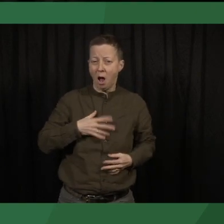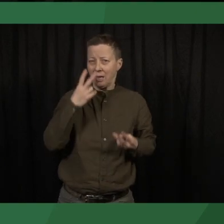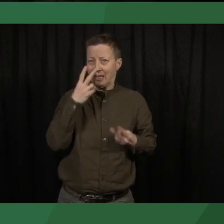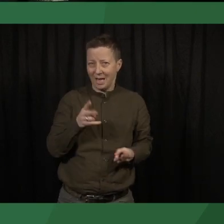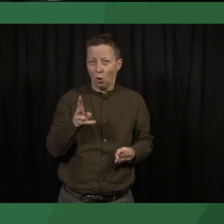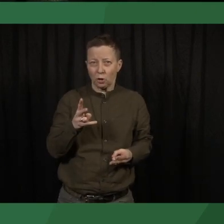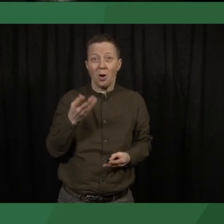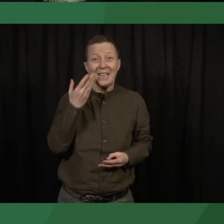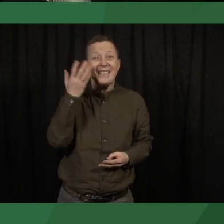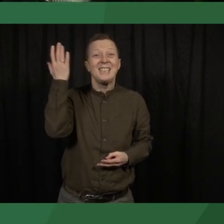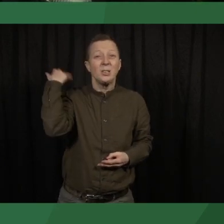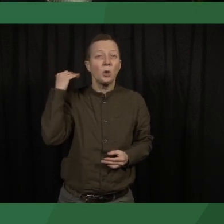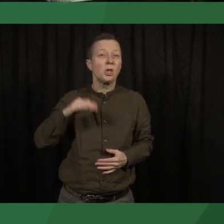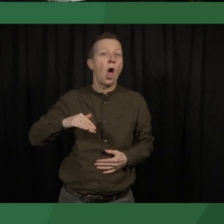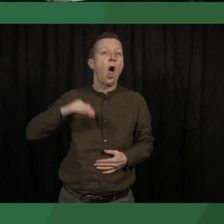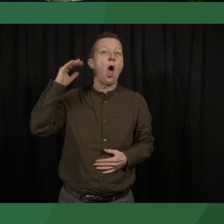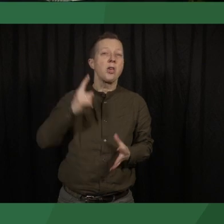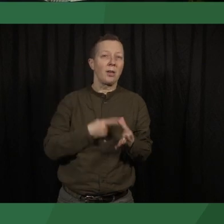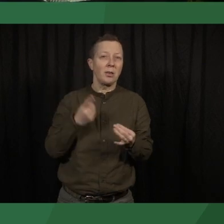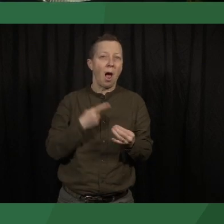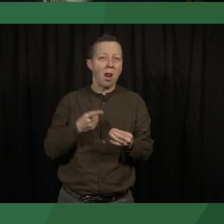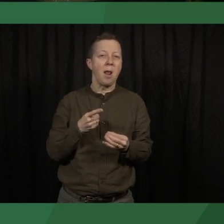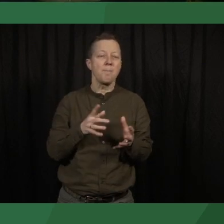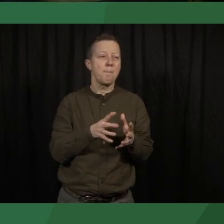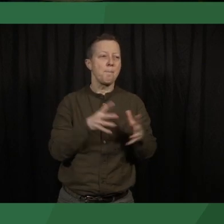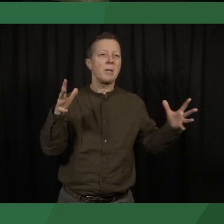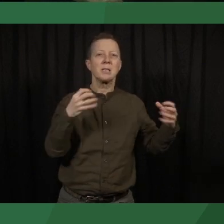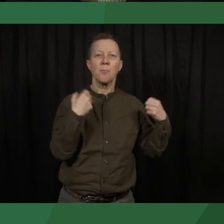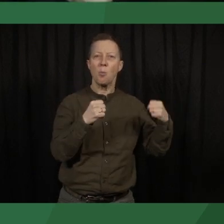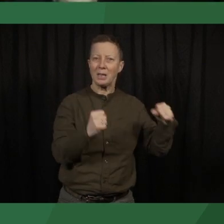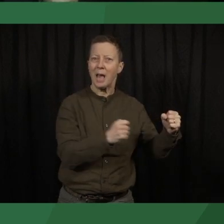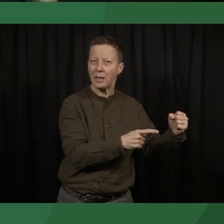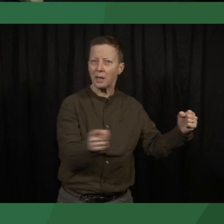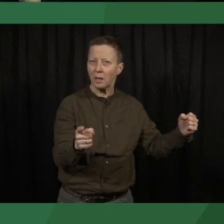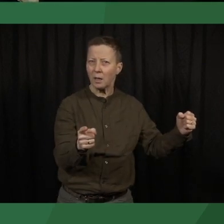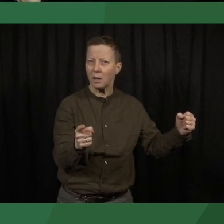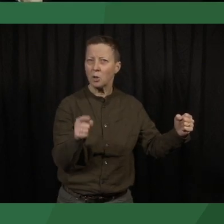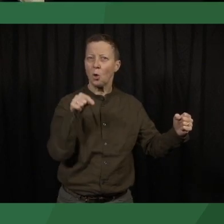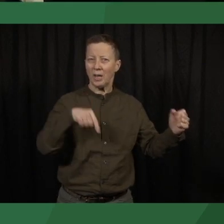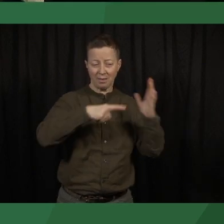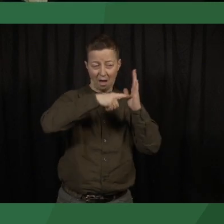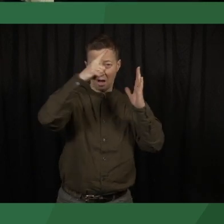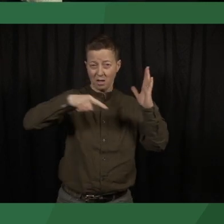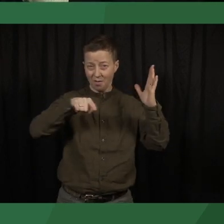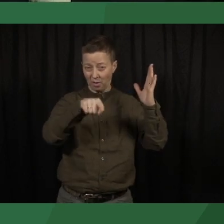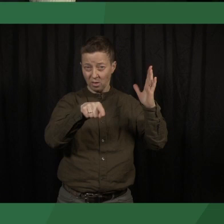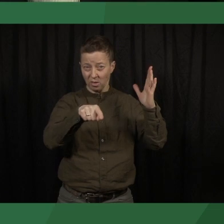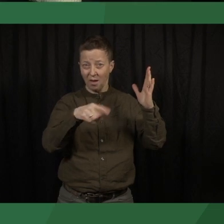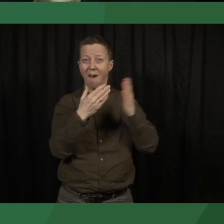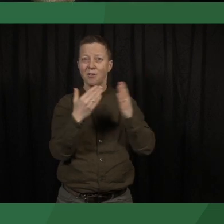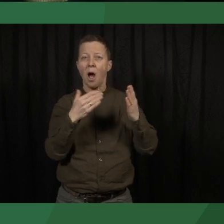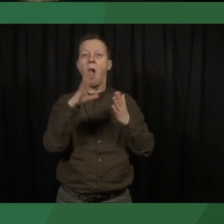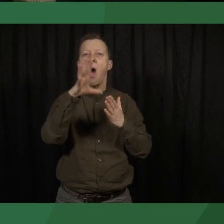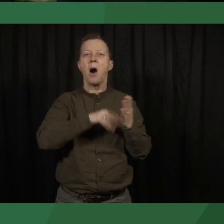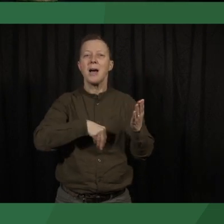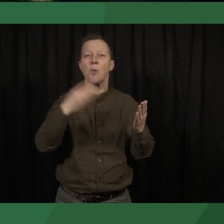historically high numbers of mass mobilization. So this graph, which is from the report,